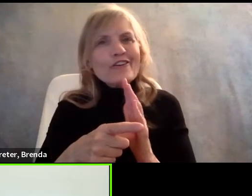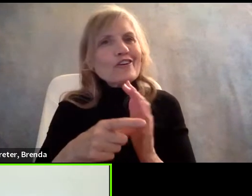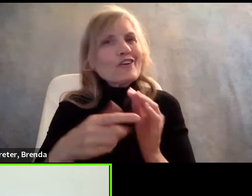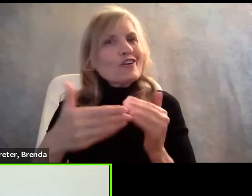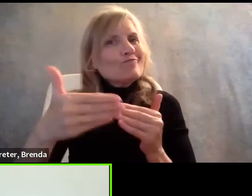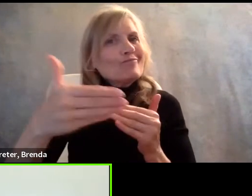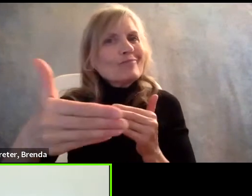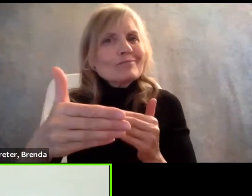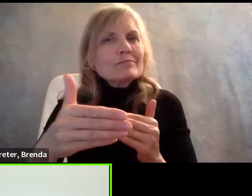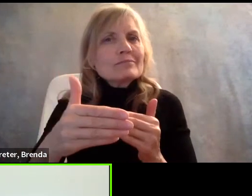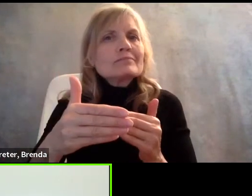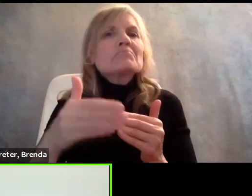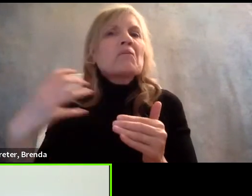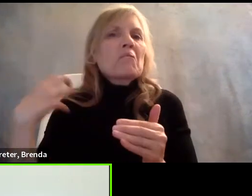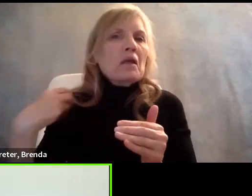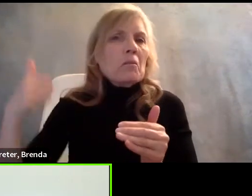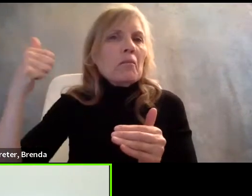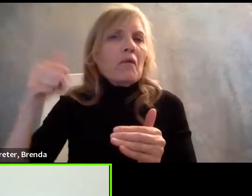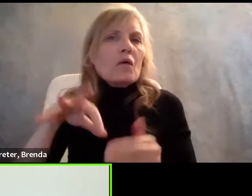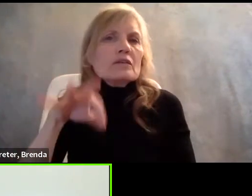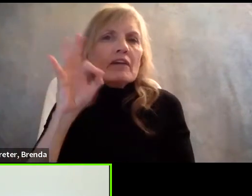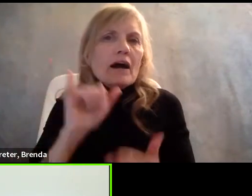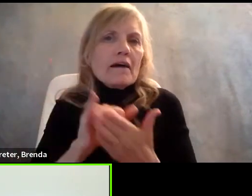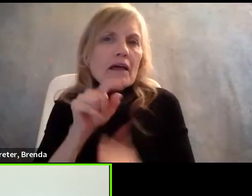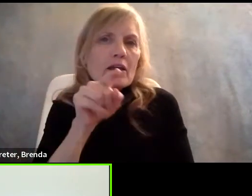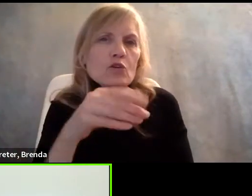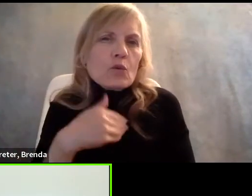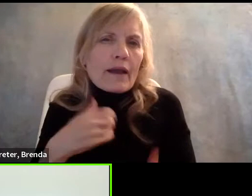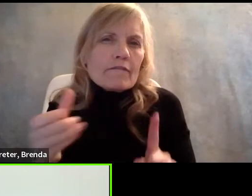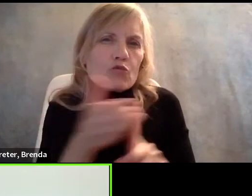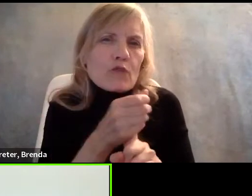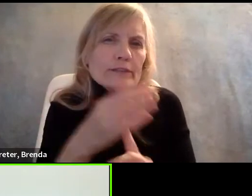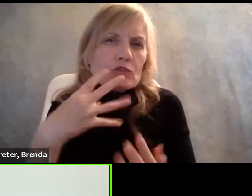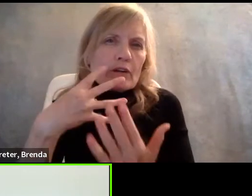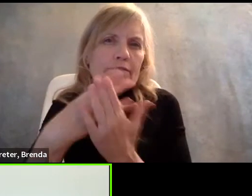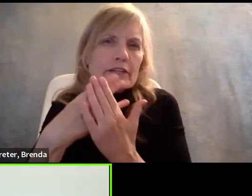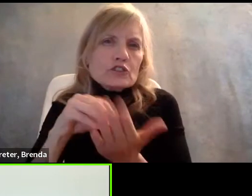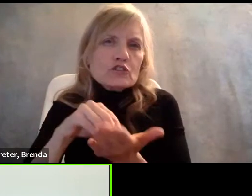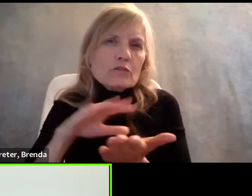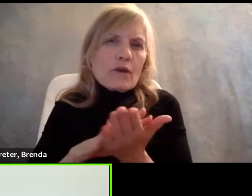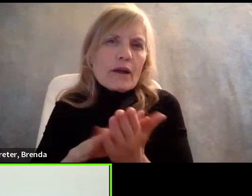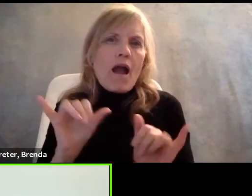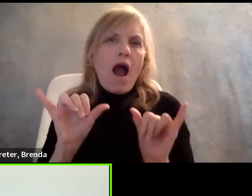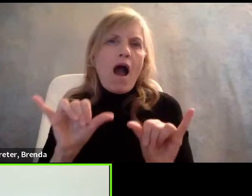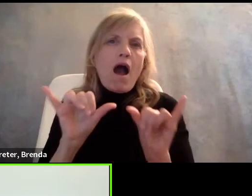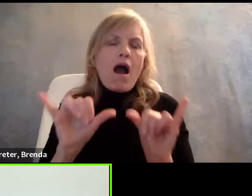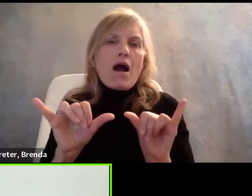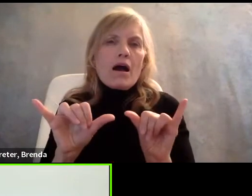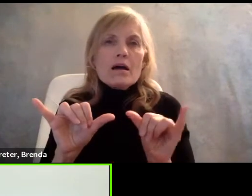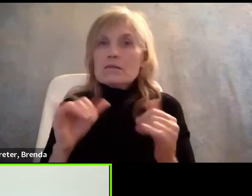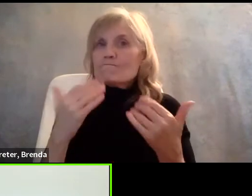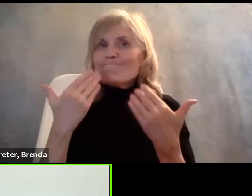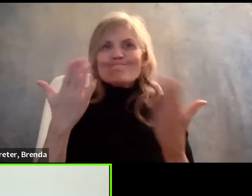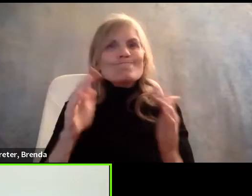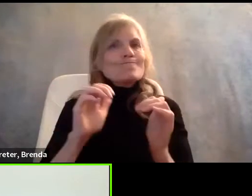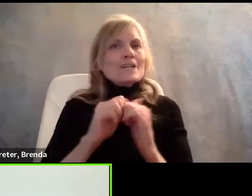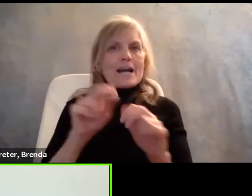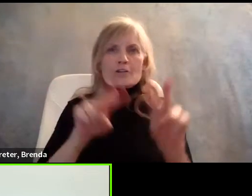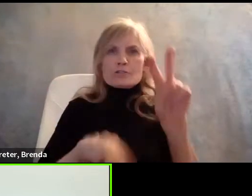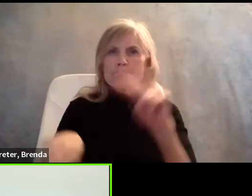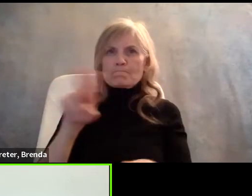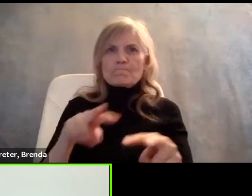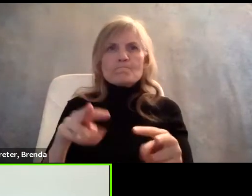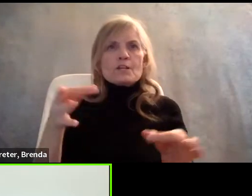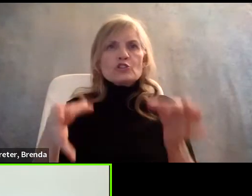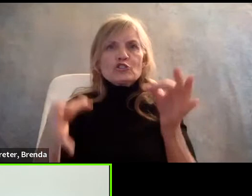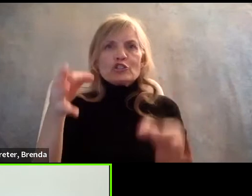employers find out that a person has an arrest or conviction record. And when they do, because they don't know how to assess the individual, it's